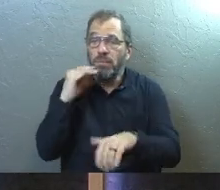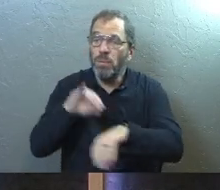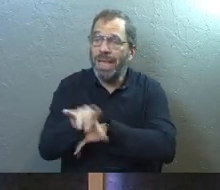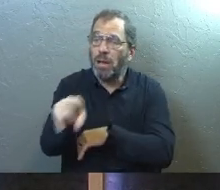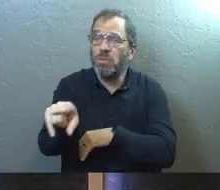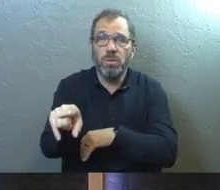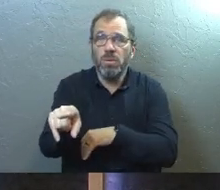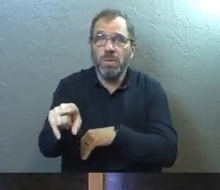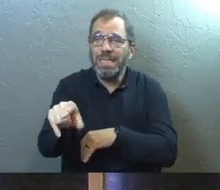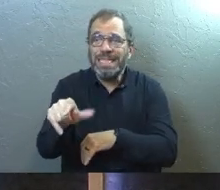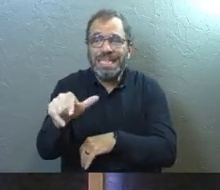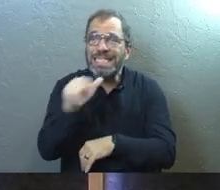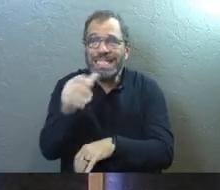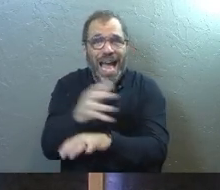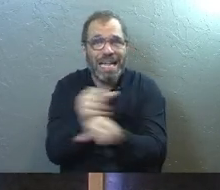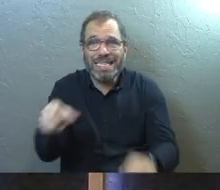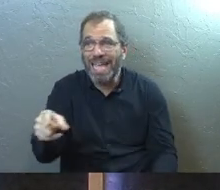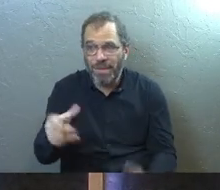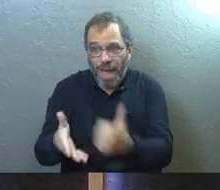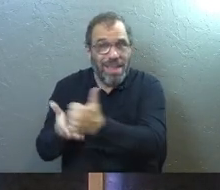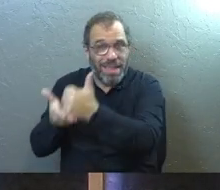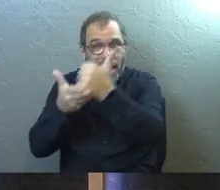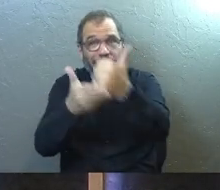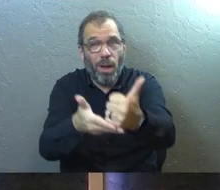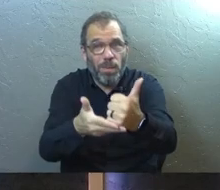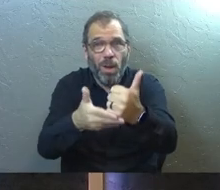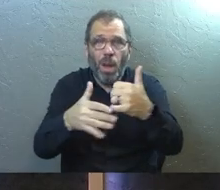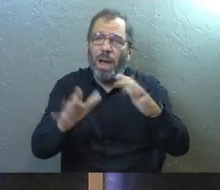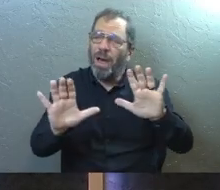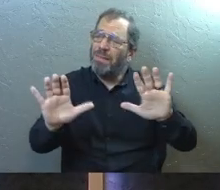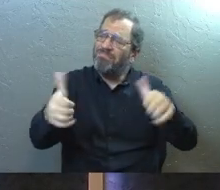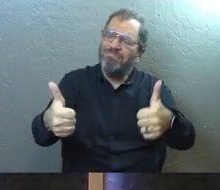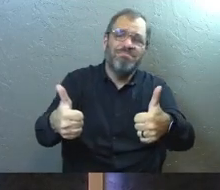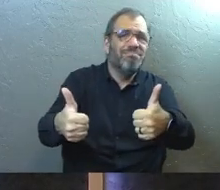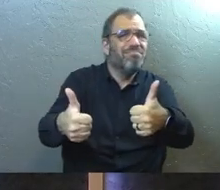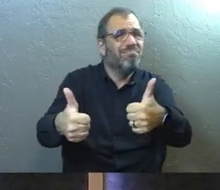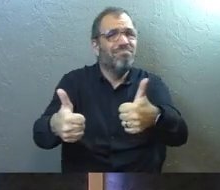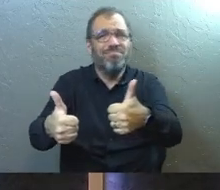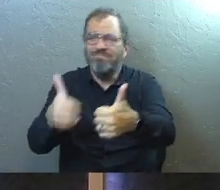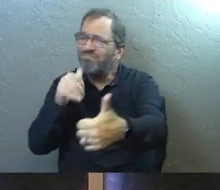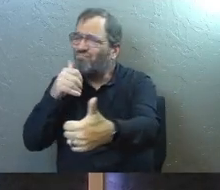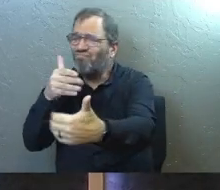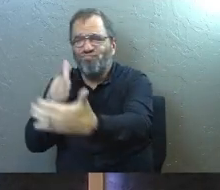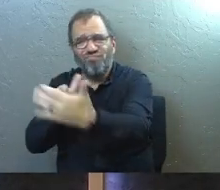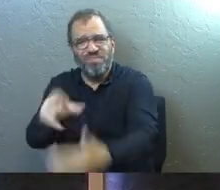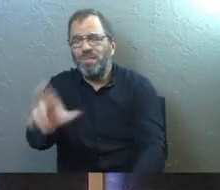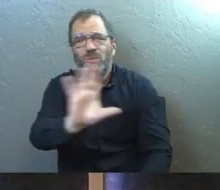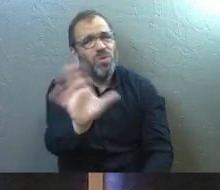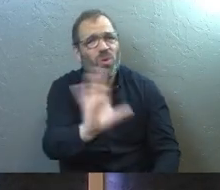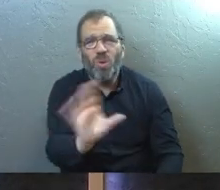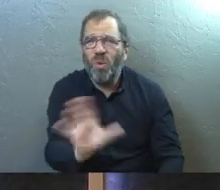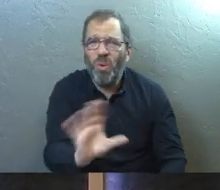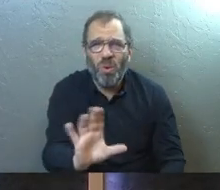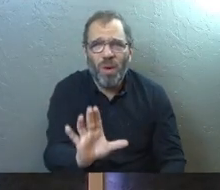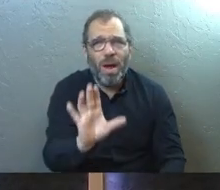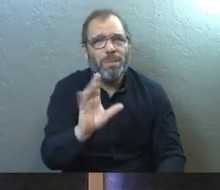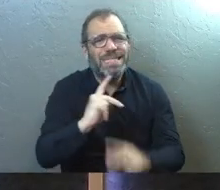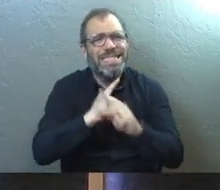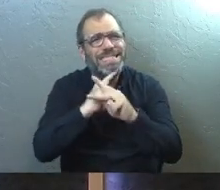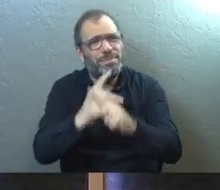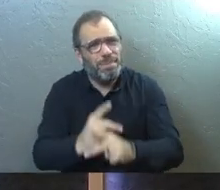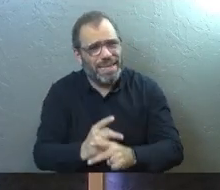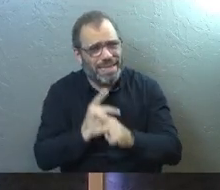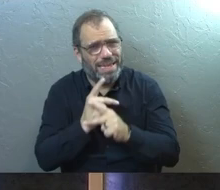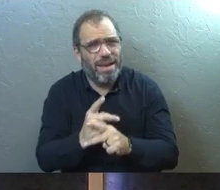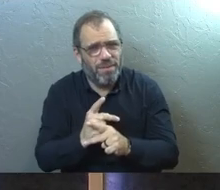counselor who is not a believer and they're helping you tremendously, I'm not trying to speak against that. I'm really not. But be careful